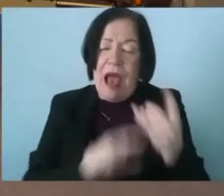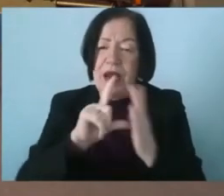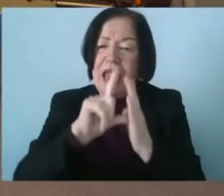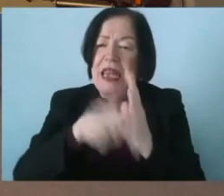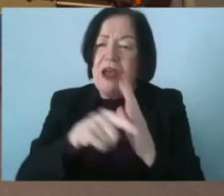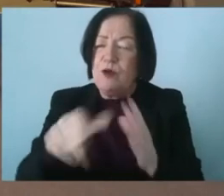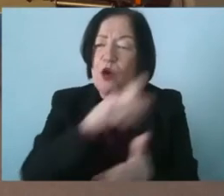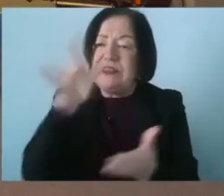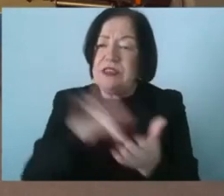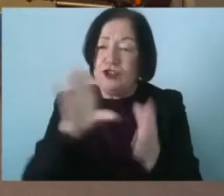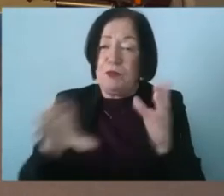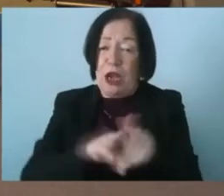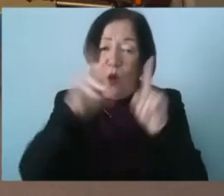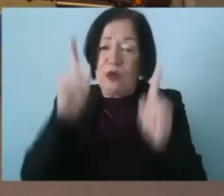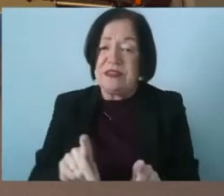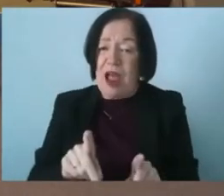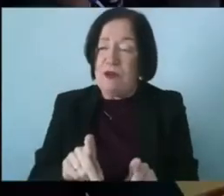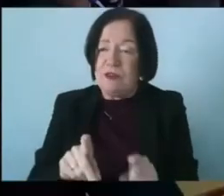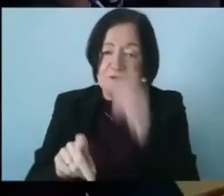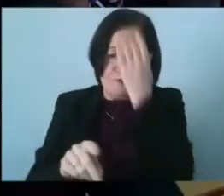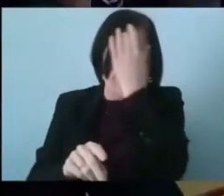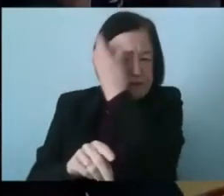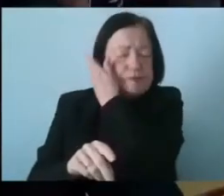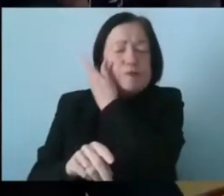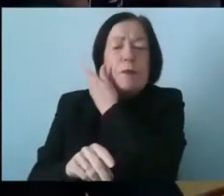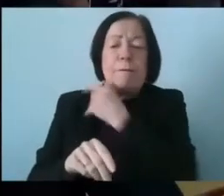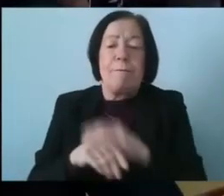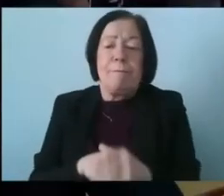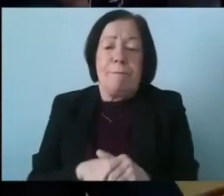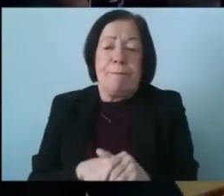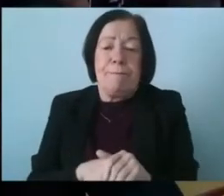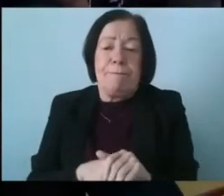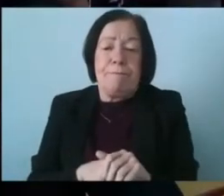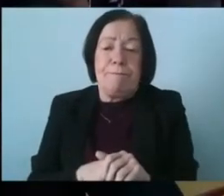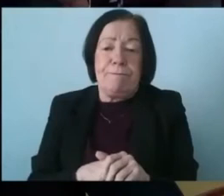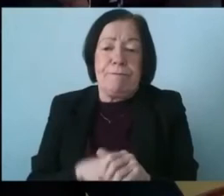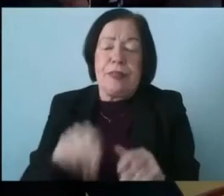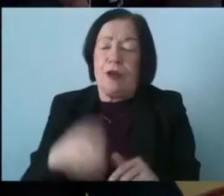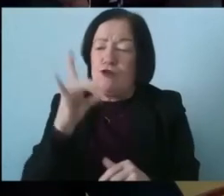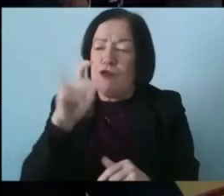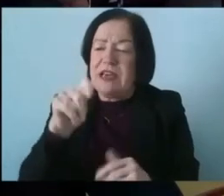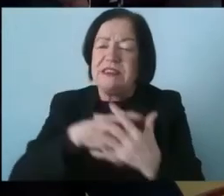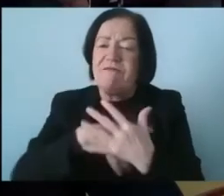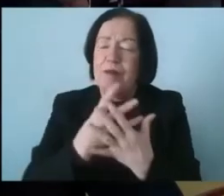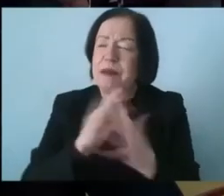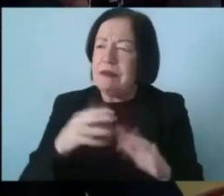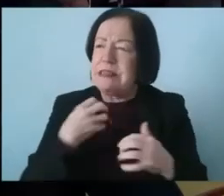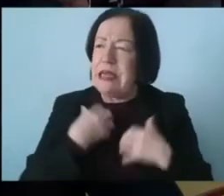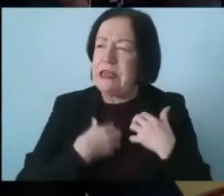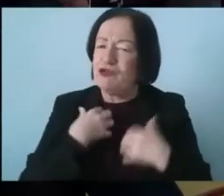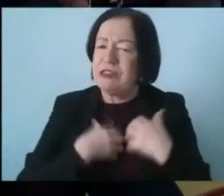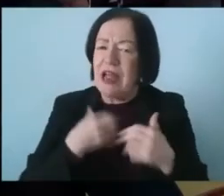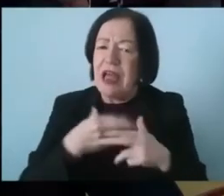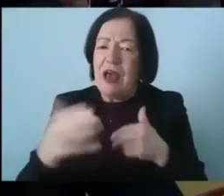which should be closed down by the way immediately and the the the cricket development is really interesting outside of the